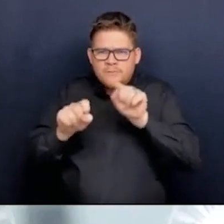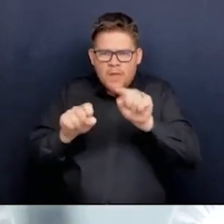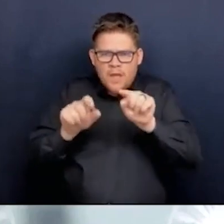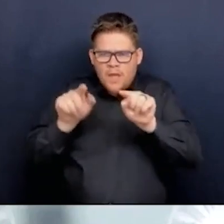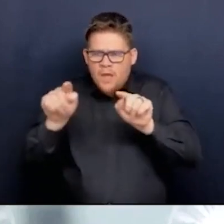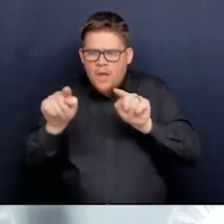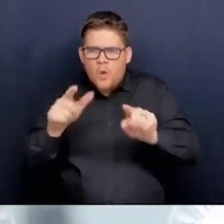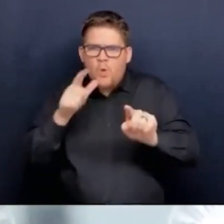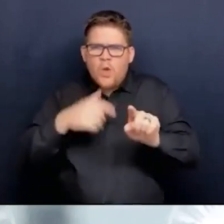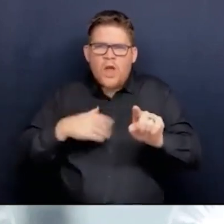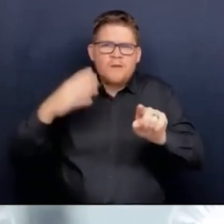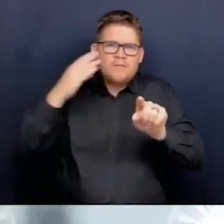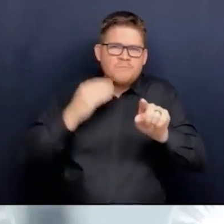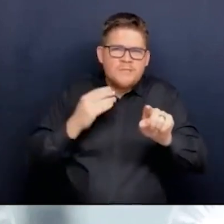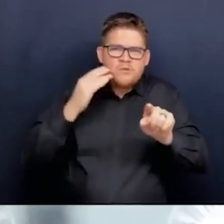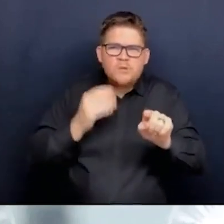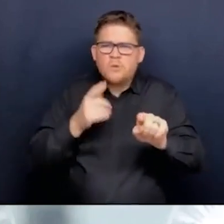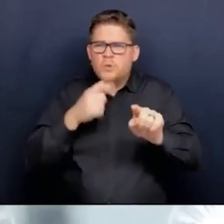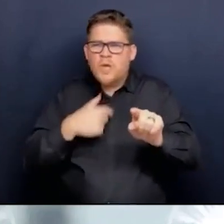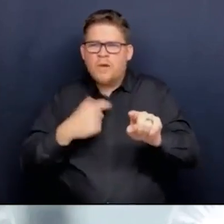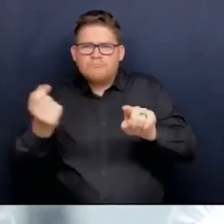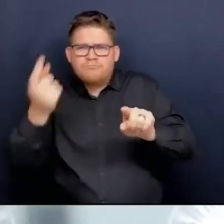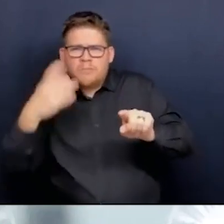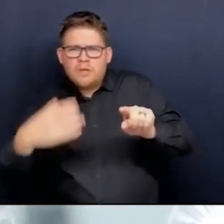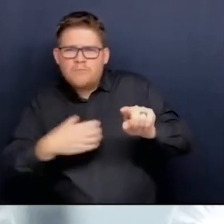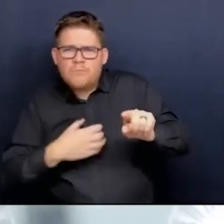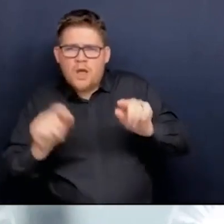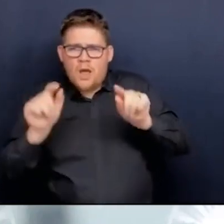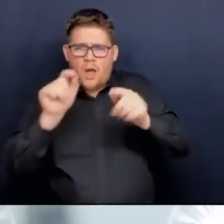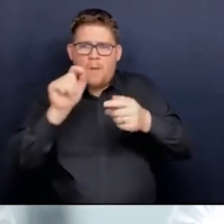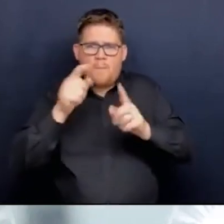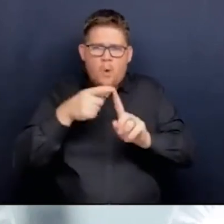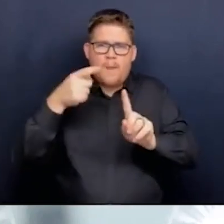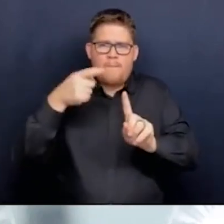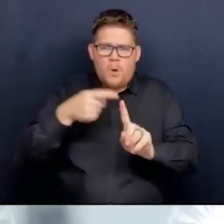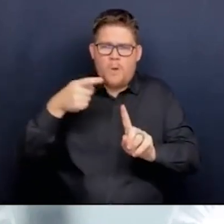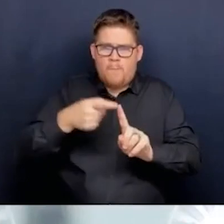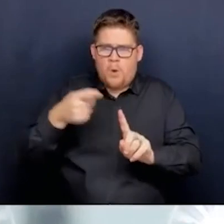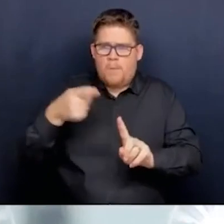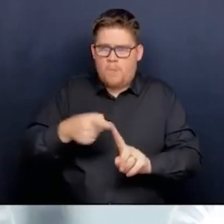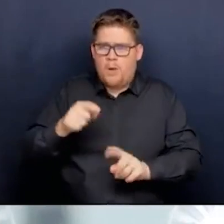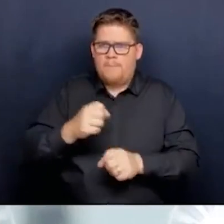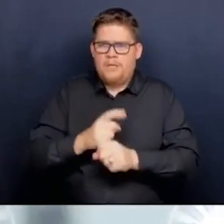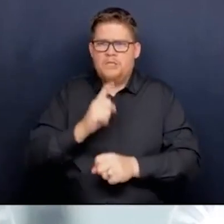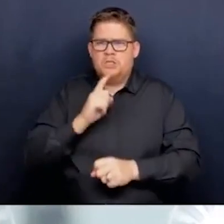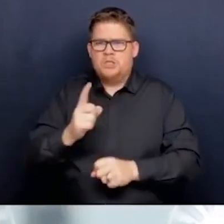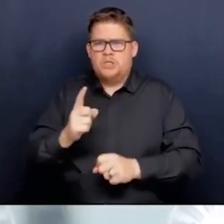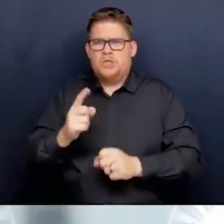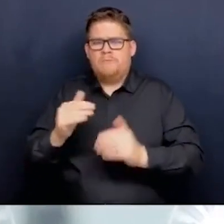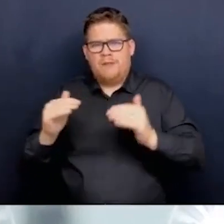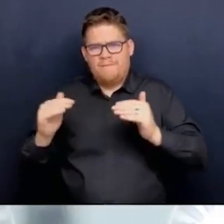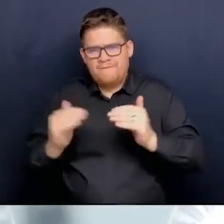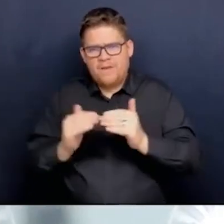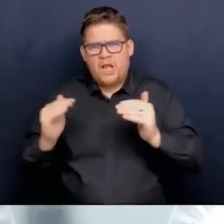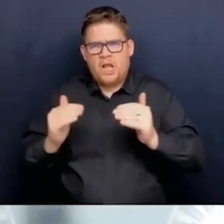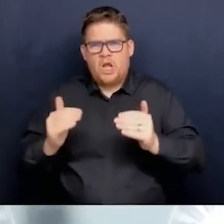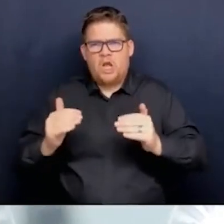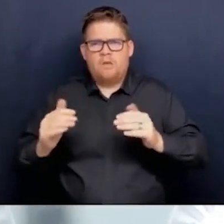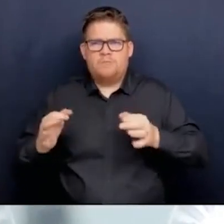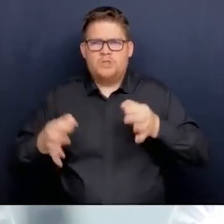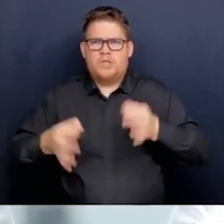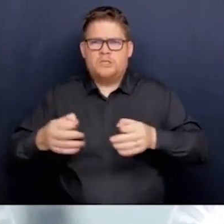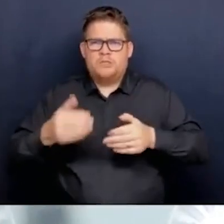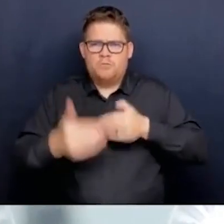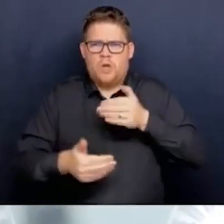deal with complaint process, and to ensure that justice is brought to those processes, not just for health professionals, but health